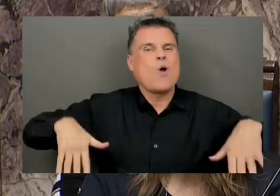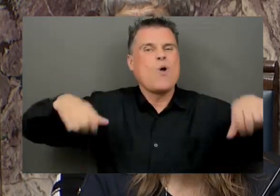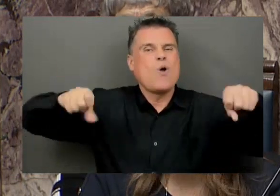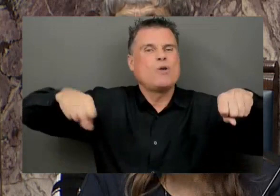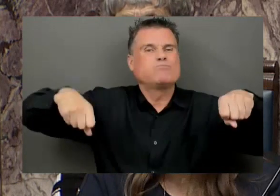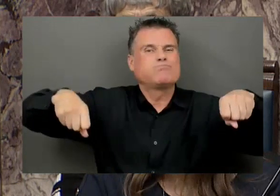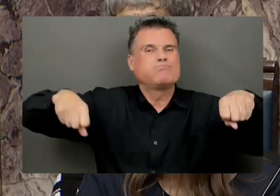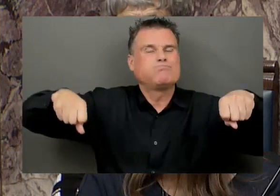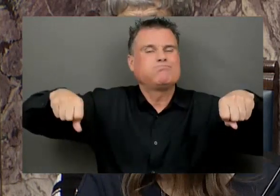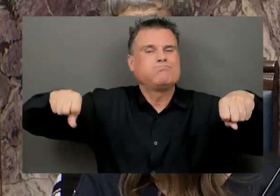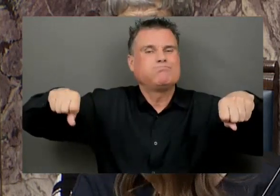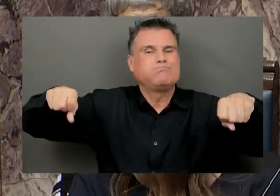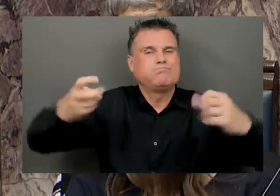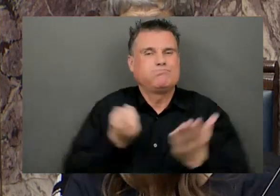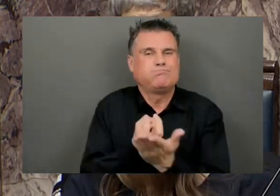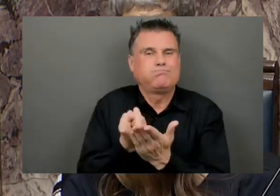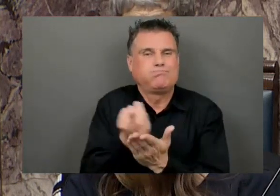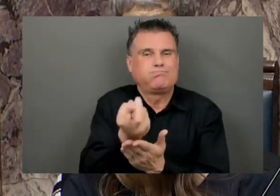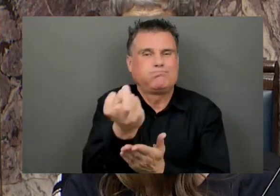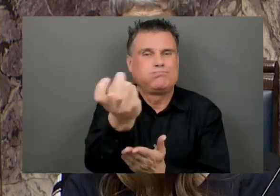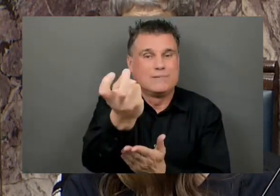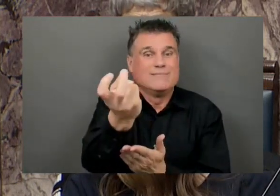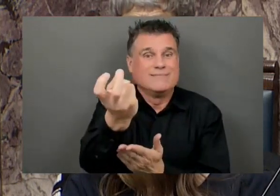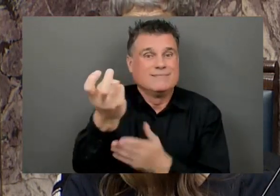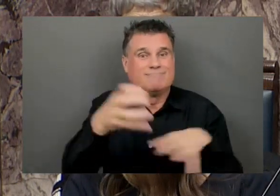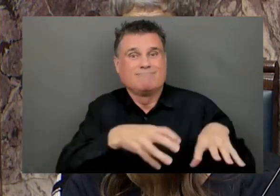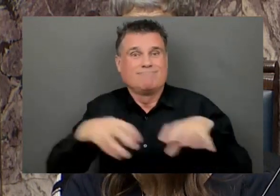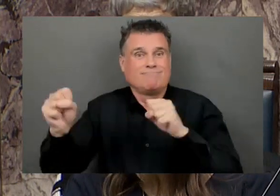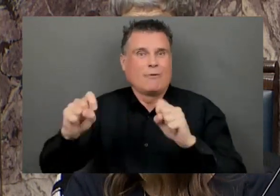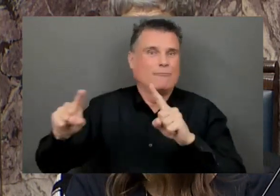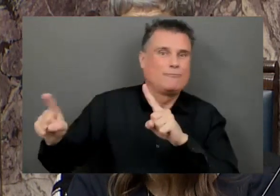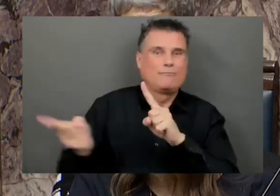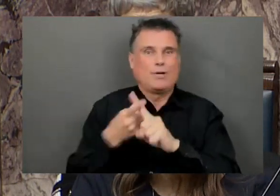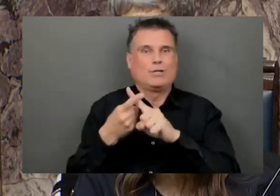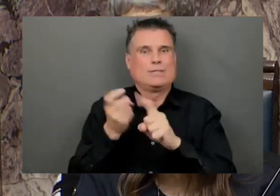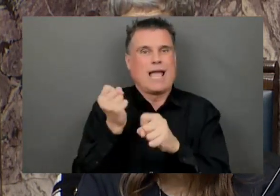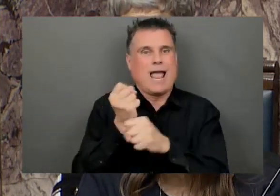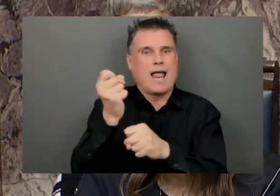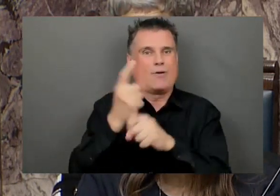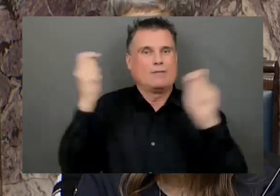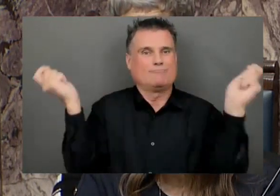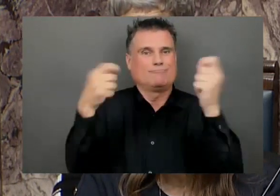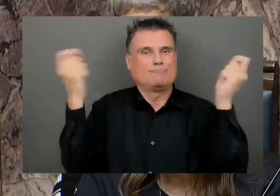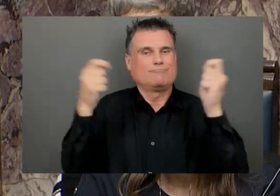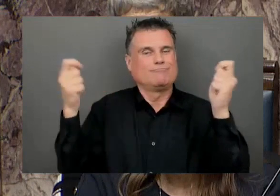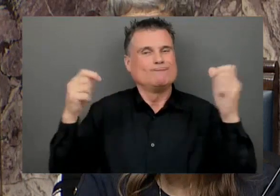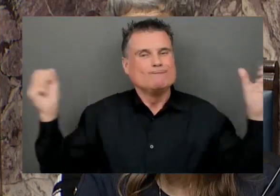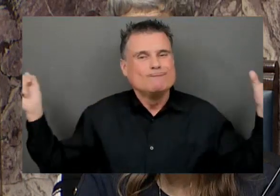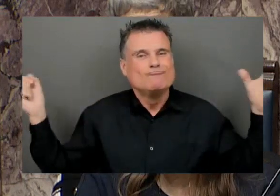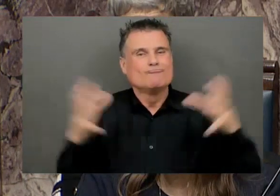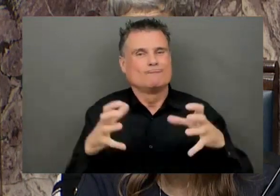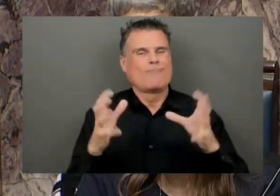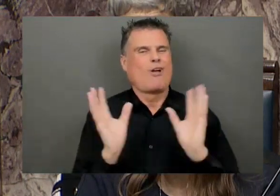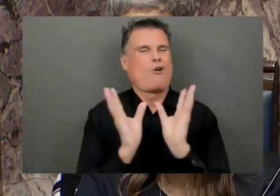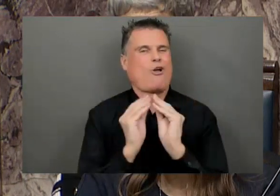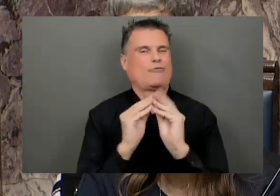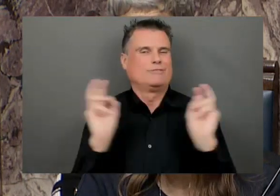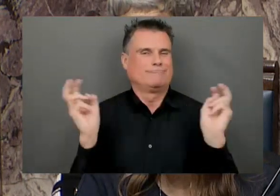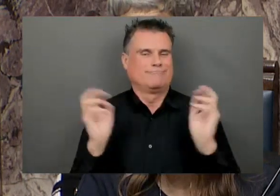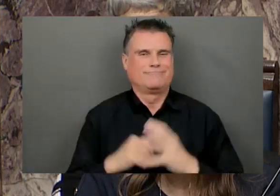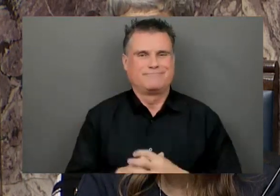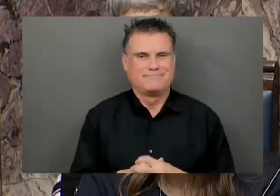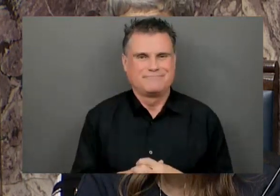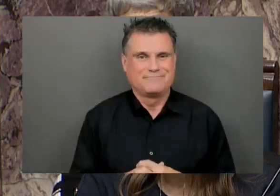was the perfect location to hold this celebration of snowmobiling. The BC Snowmobile Federation has been the voice for